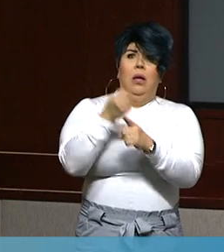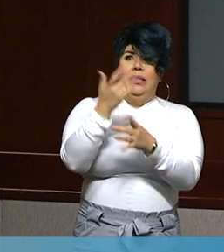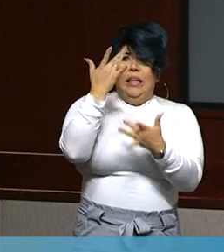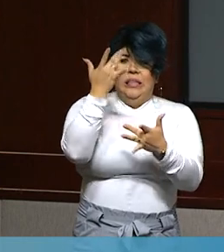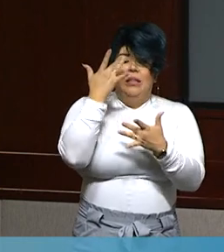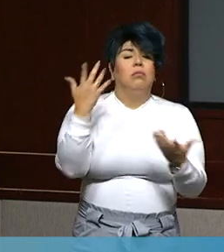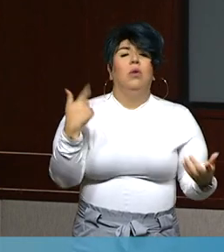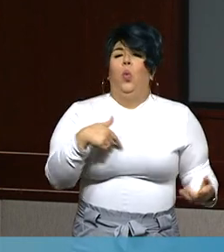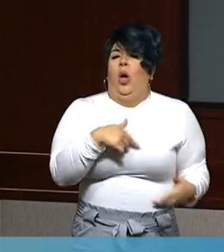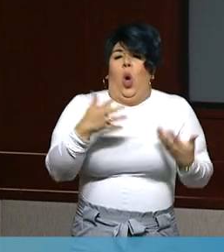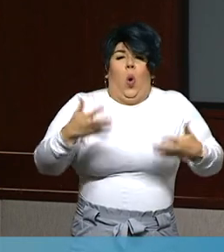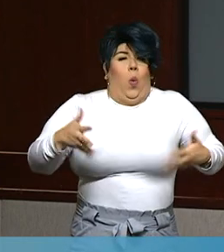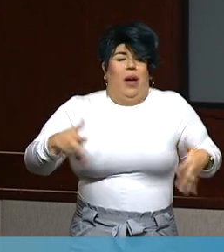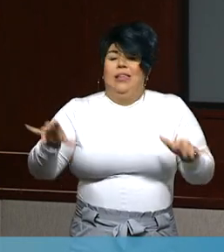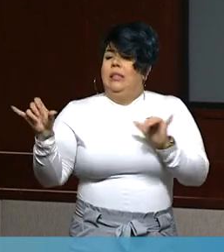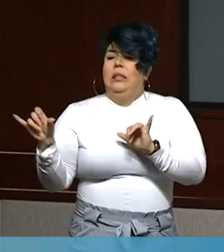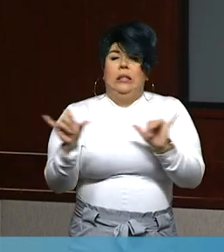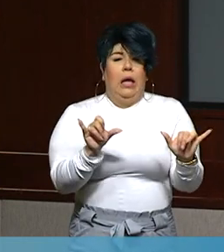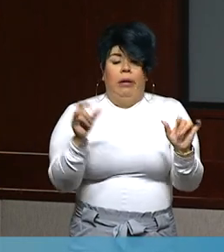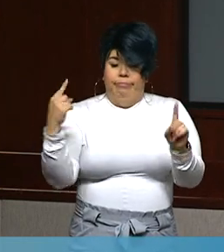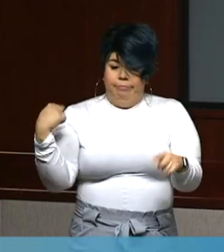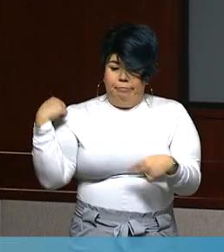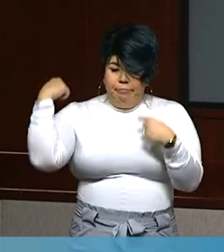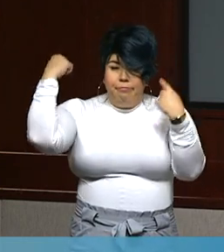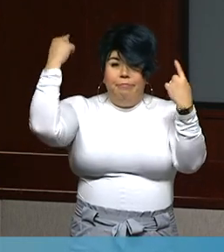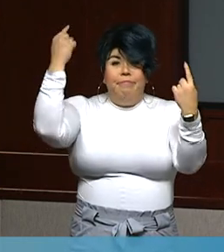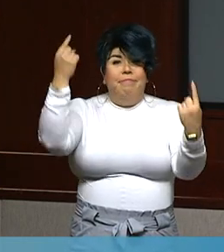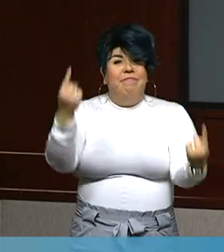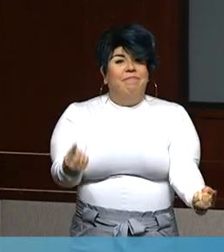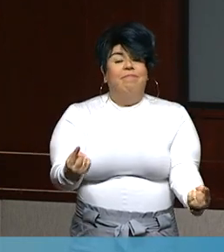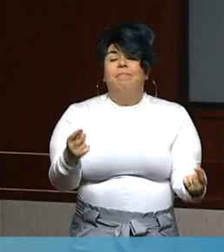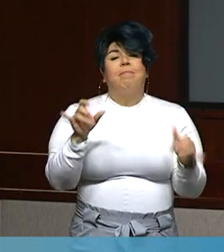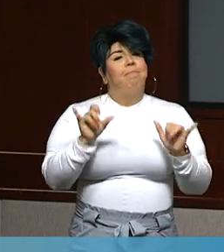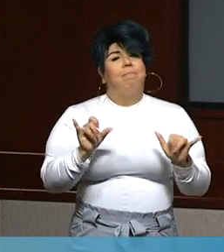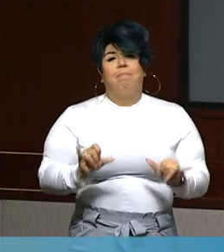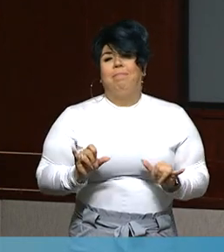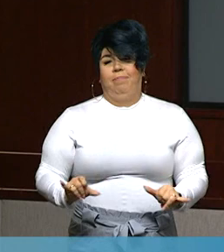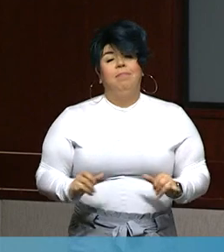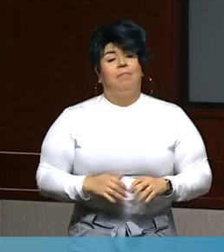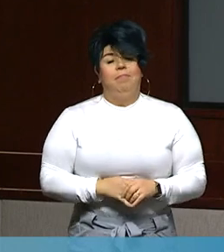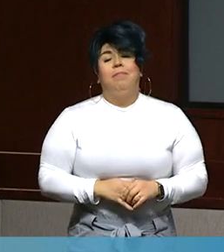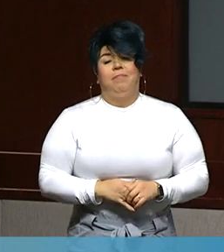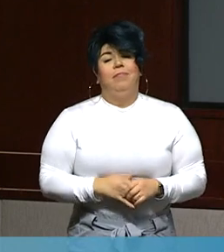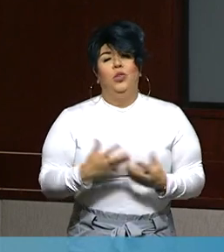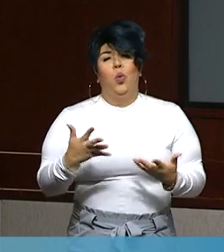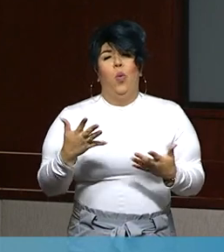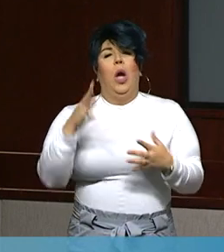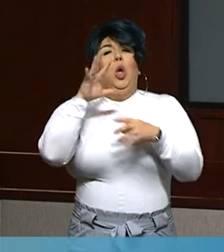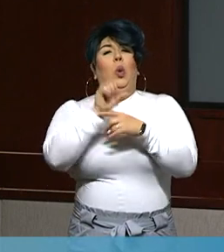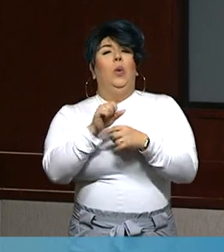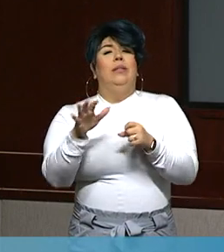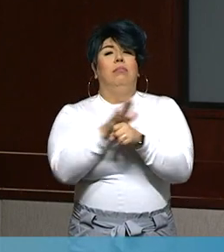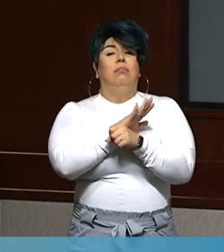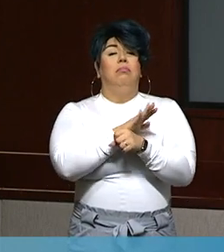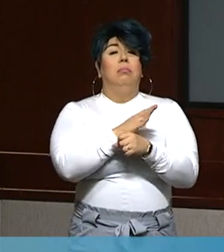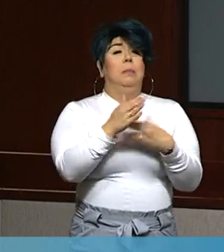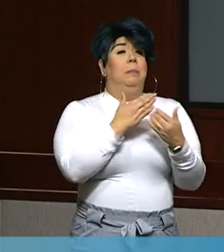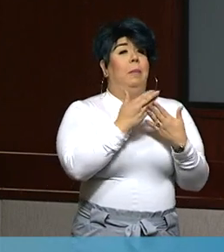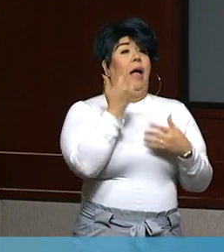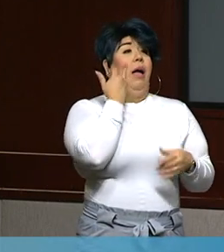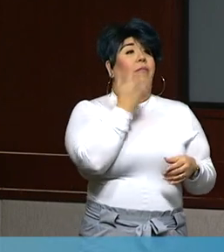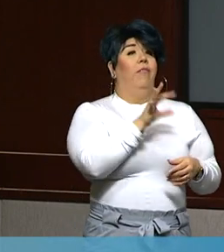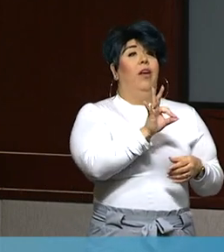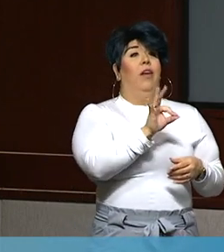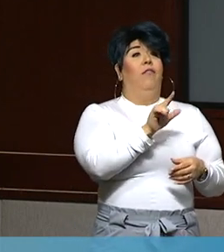us in this exact same hospitalization state as far as it being full. It could have been a different disease. It could have been the flu.